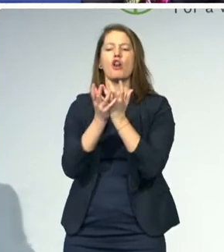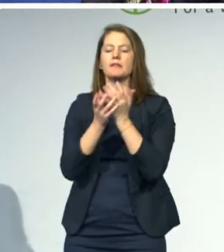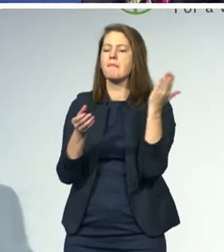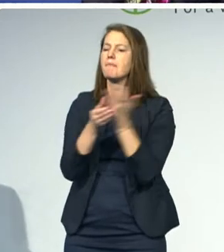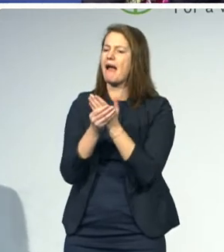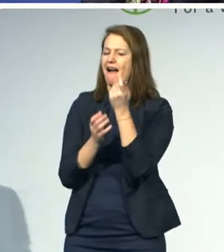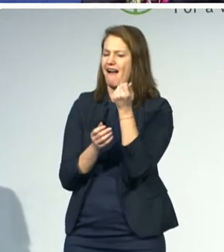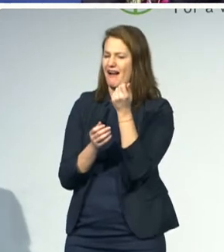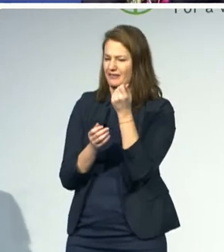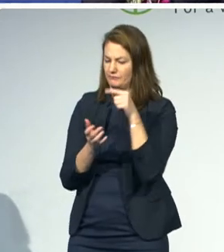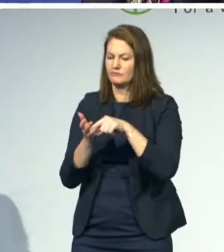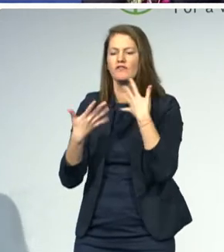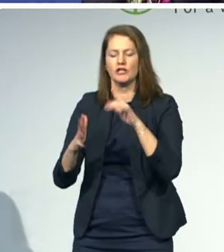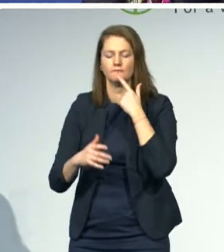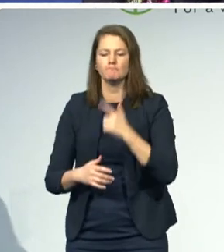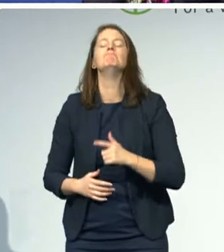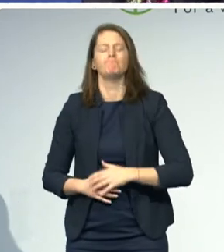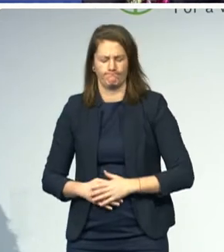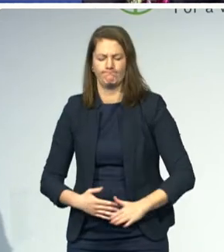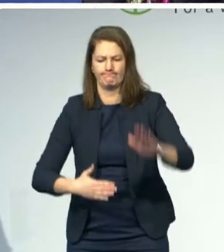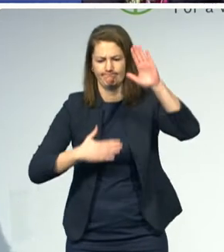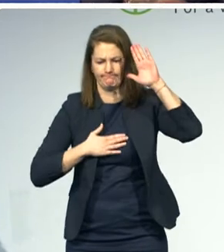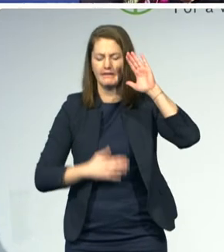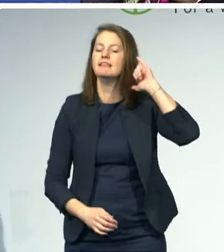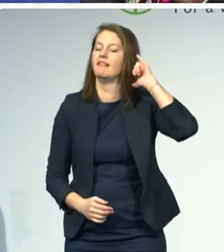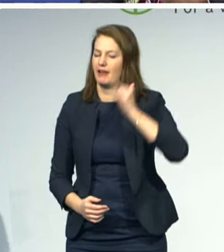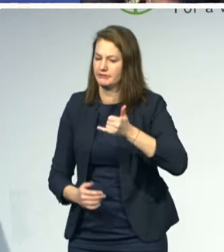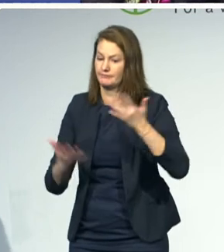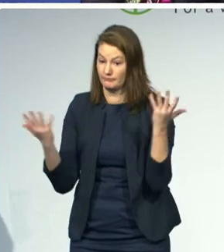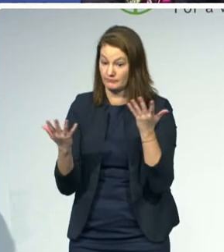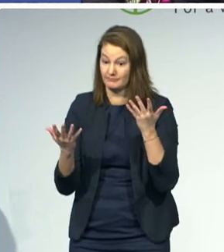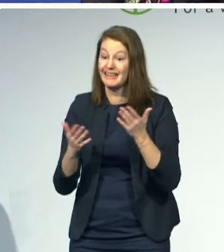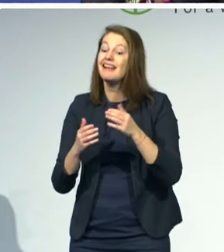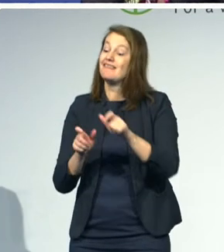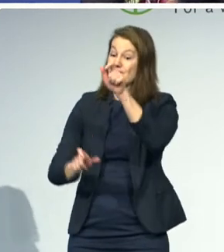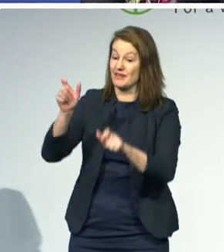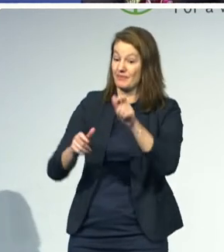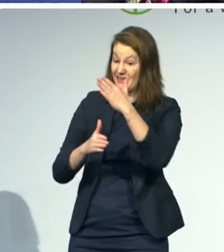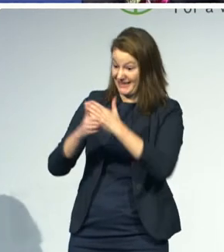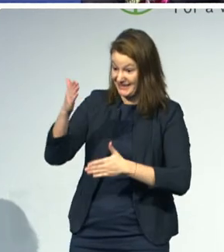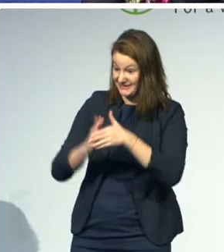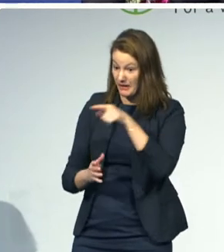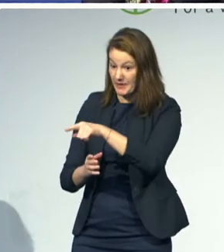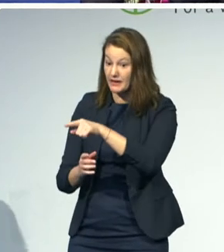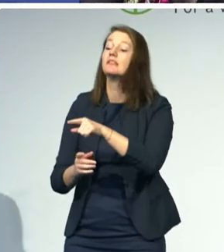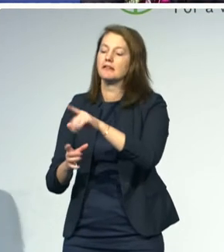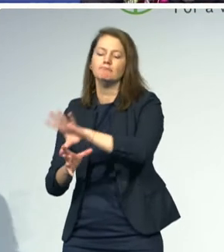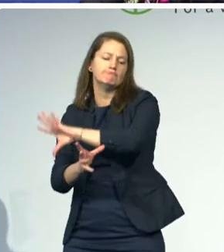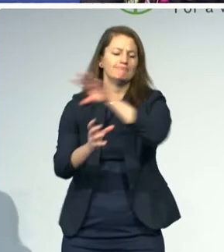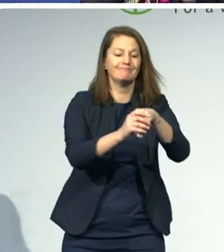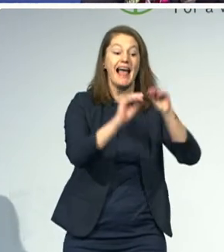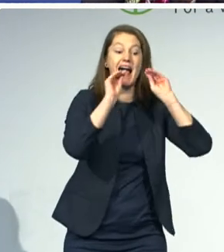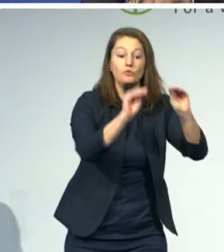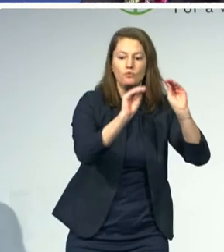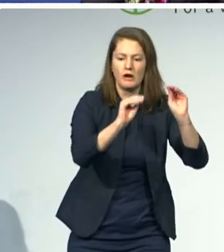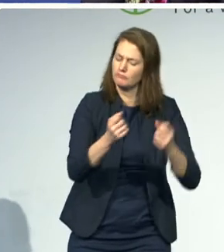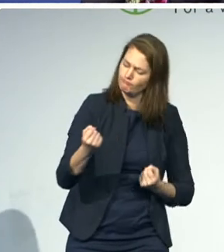towards disability-inclusive development. We at the World Bank made ten commitments. The first